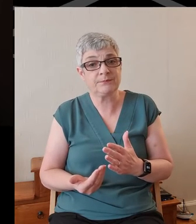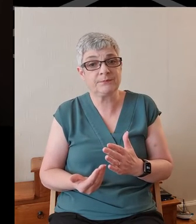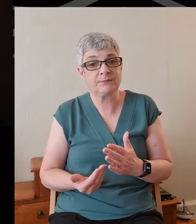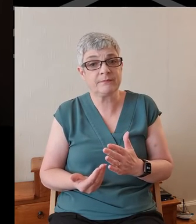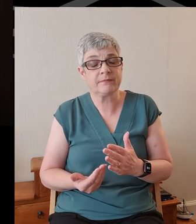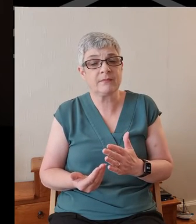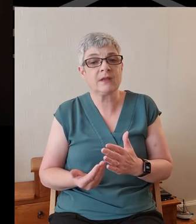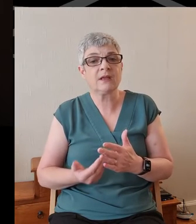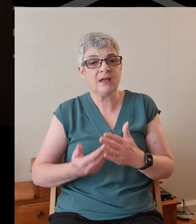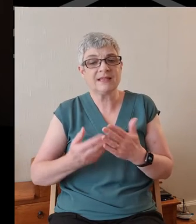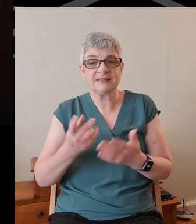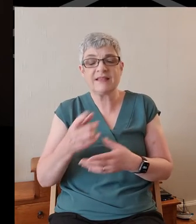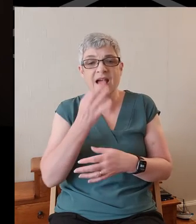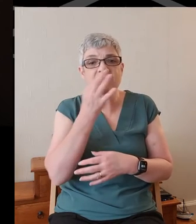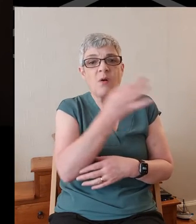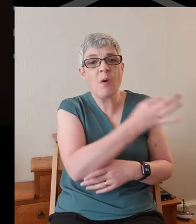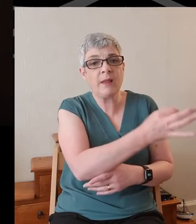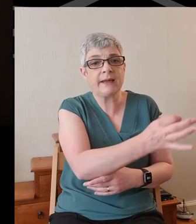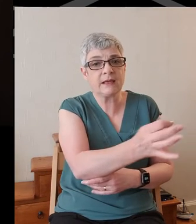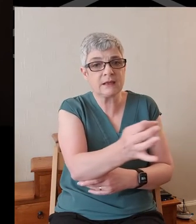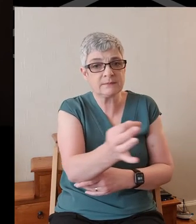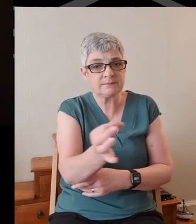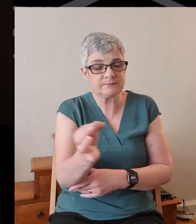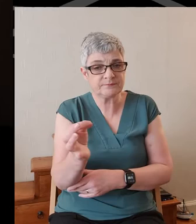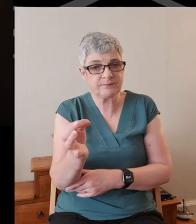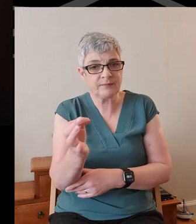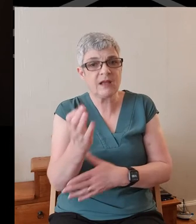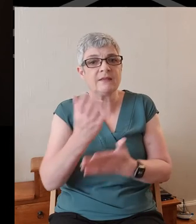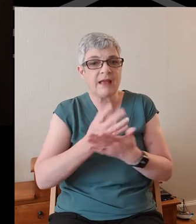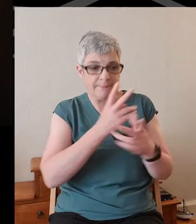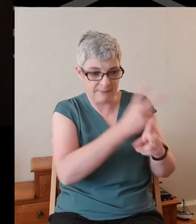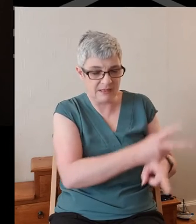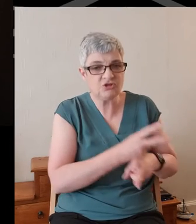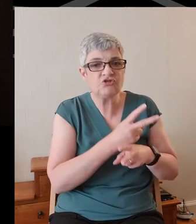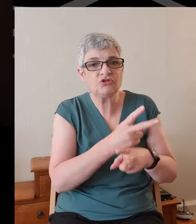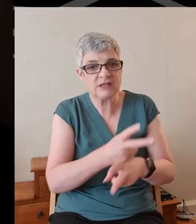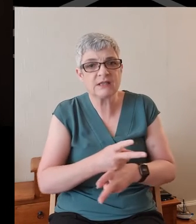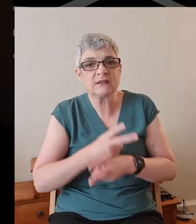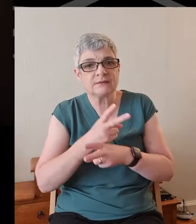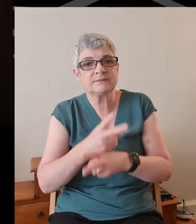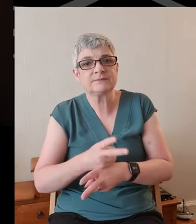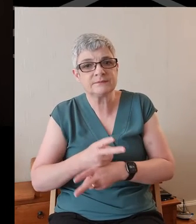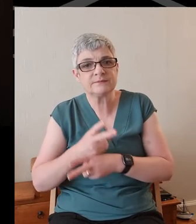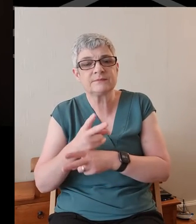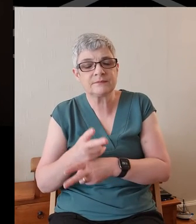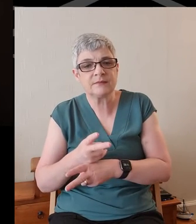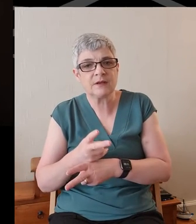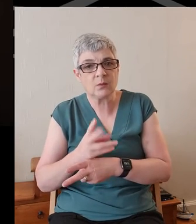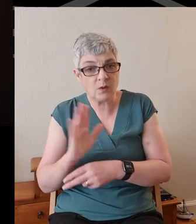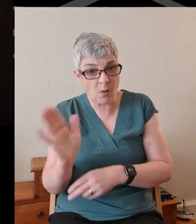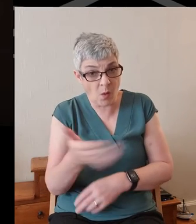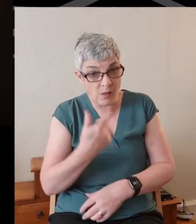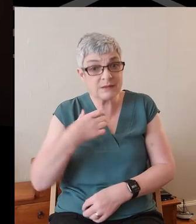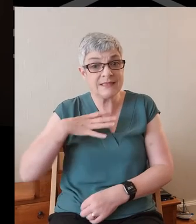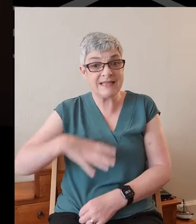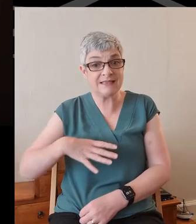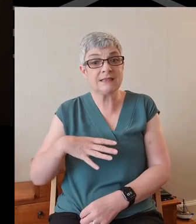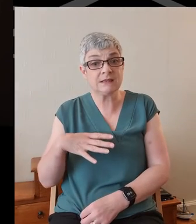it's that calling it's that ministry that we all need